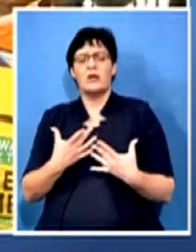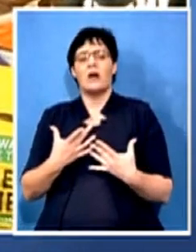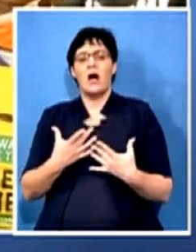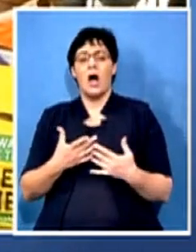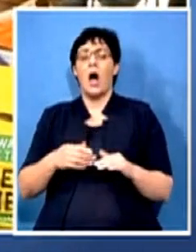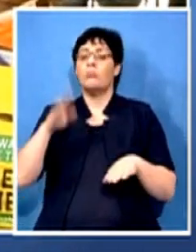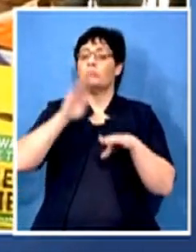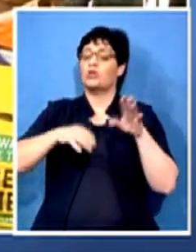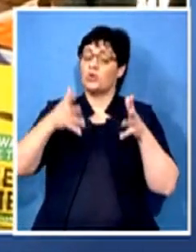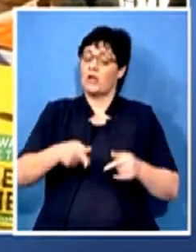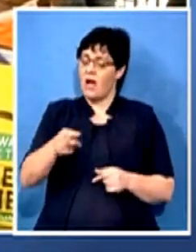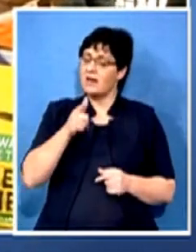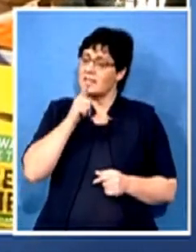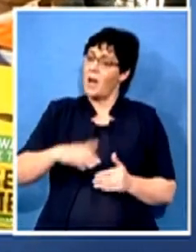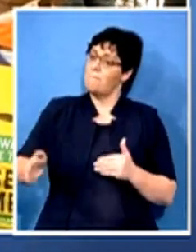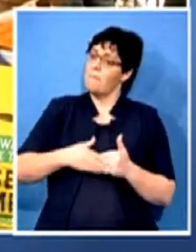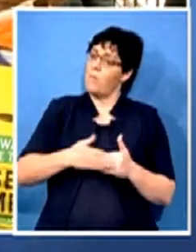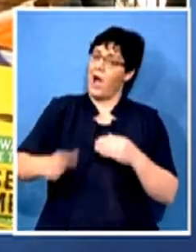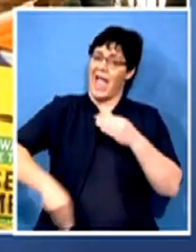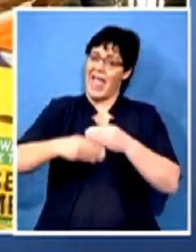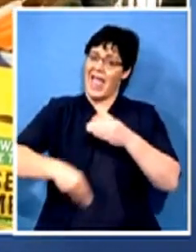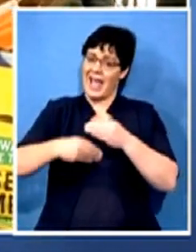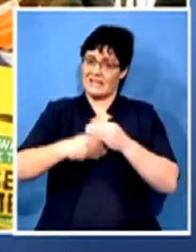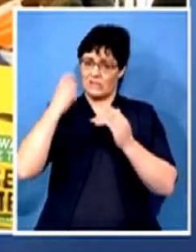that might be added to the indictment?